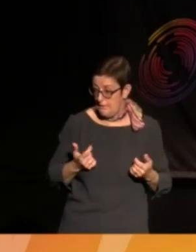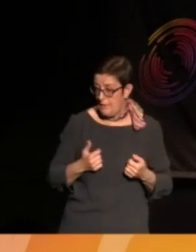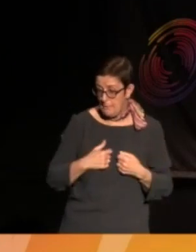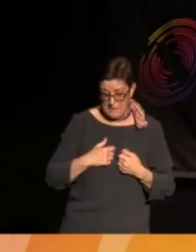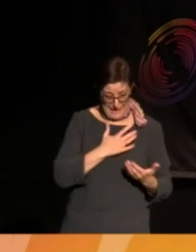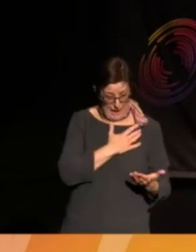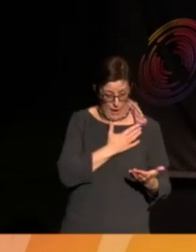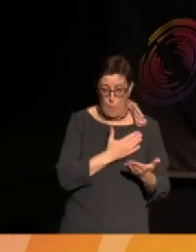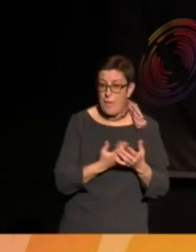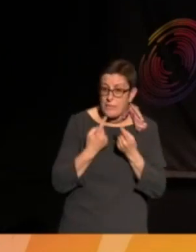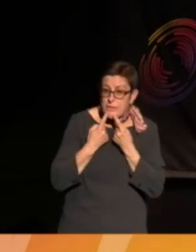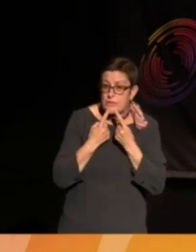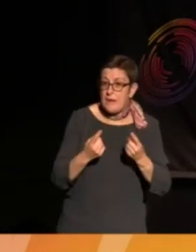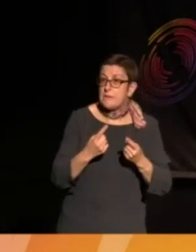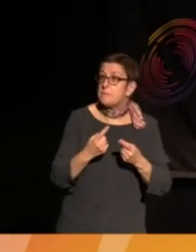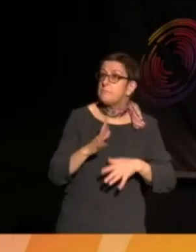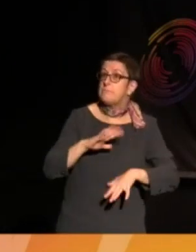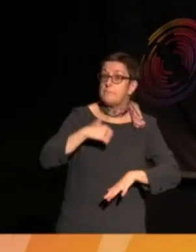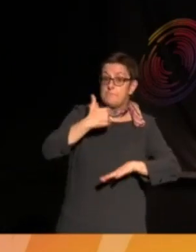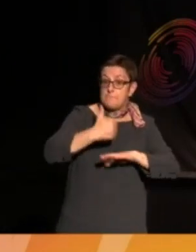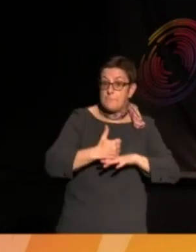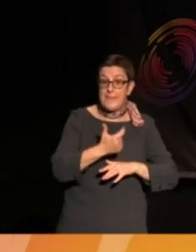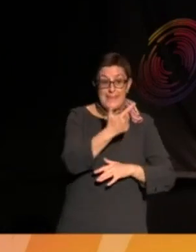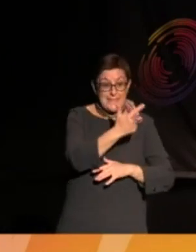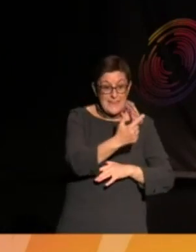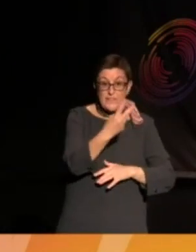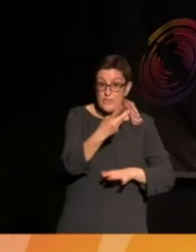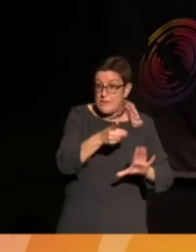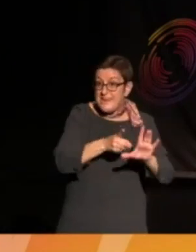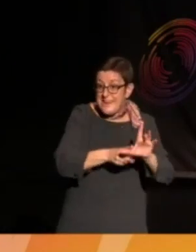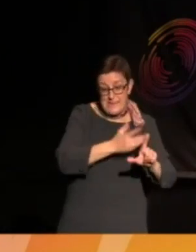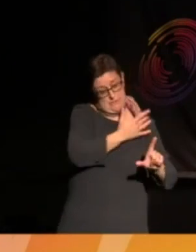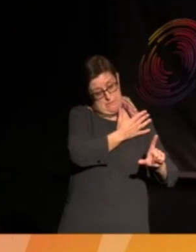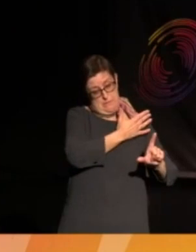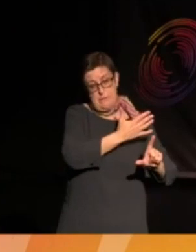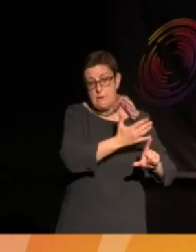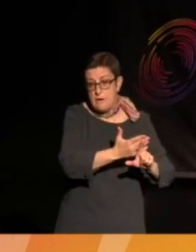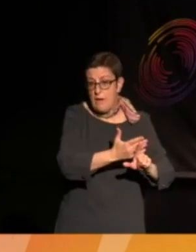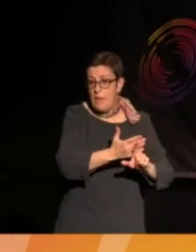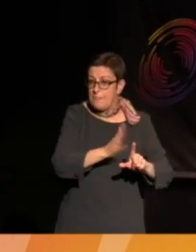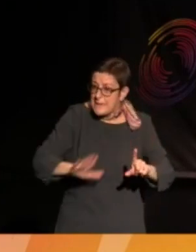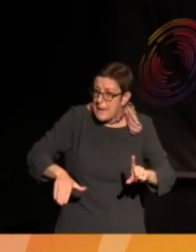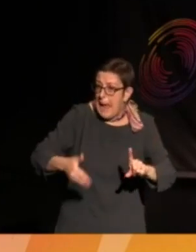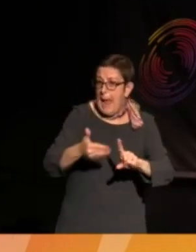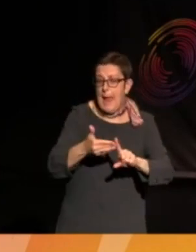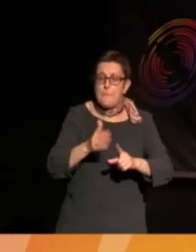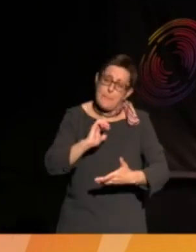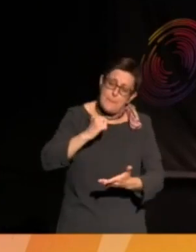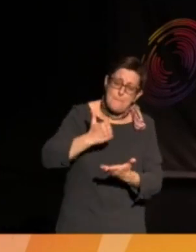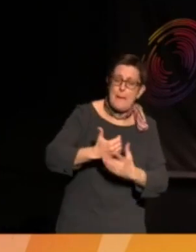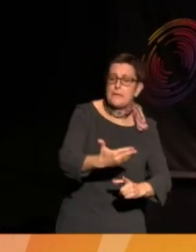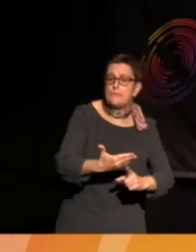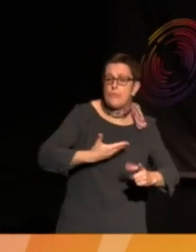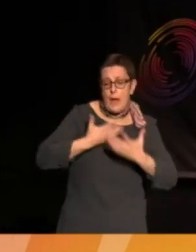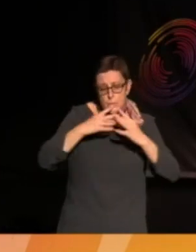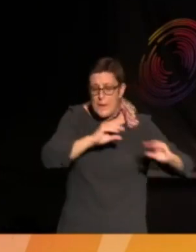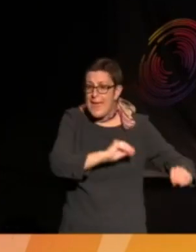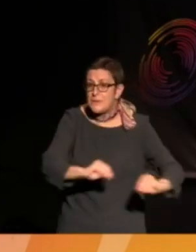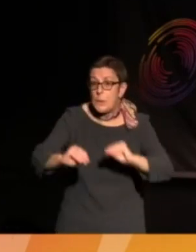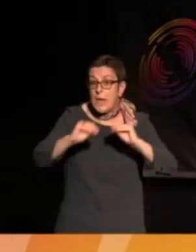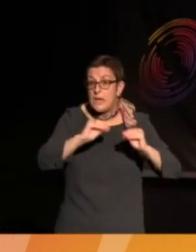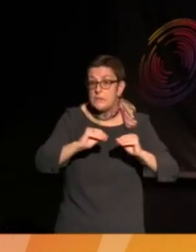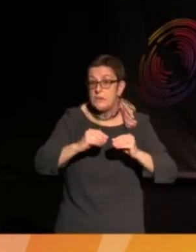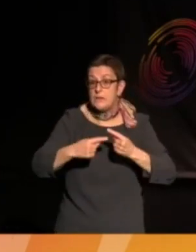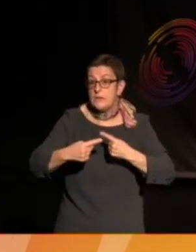those noble aims have actually gone backwards, I would say, in recent times. You know, we say everyone in